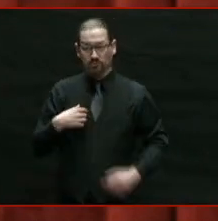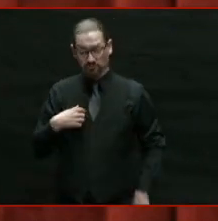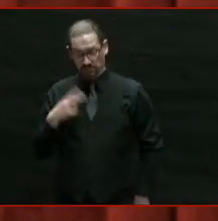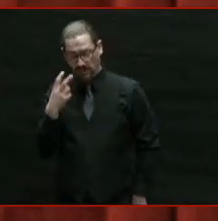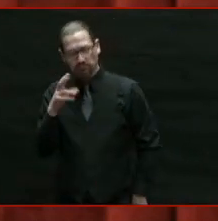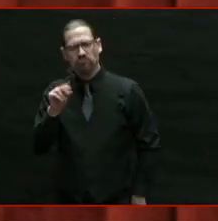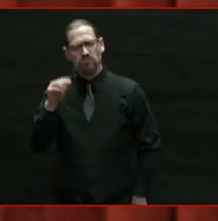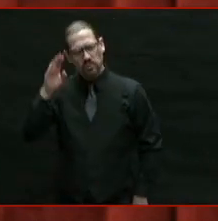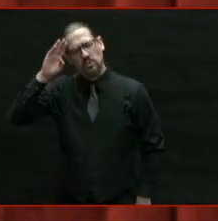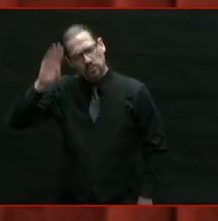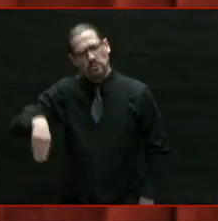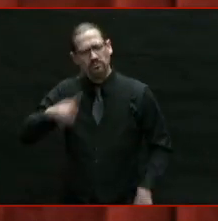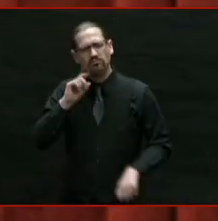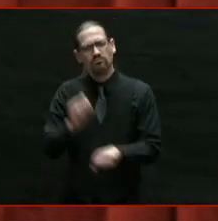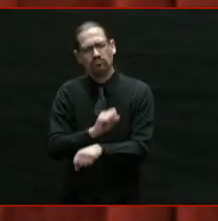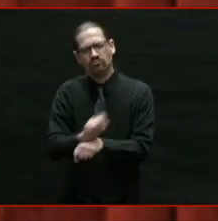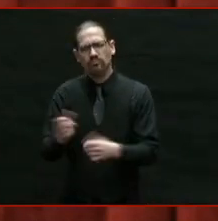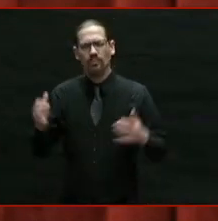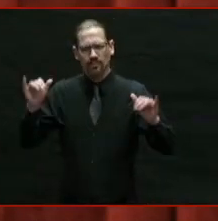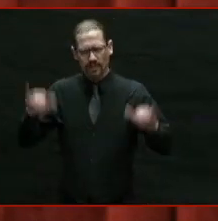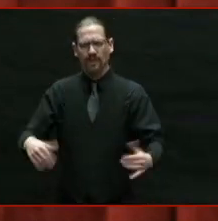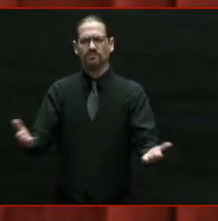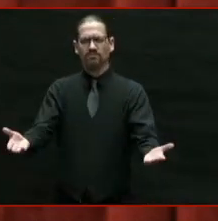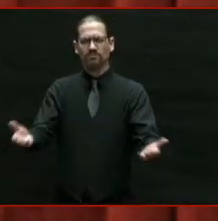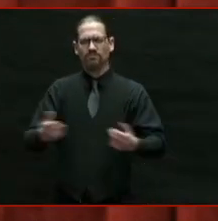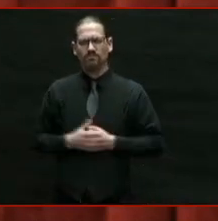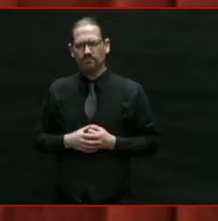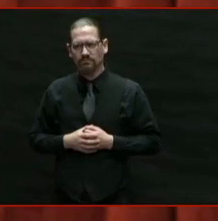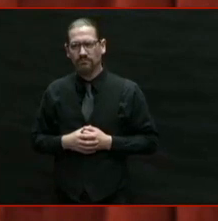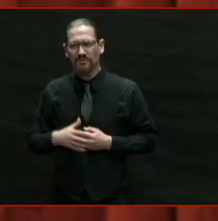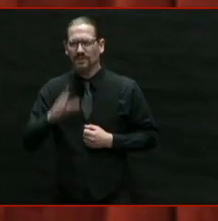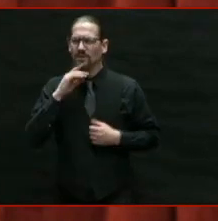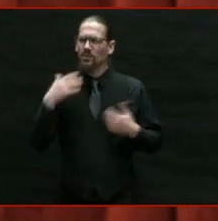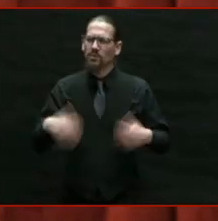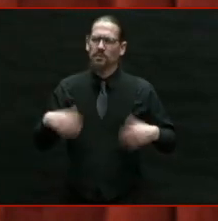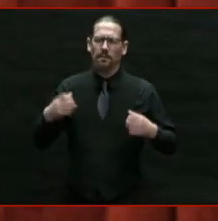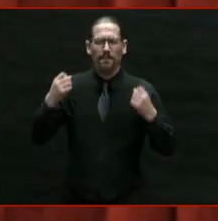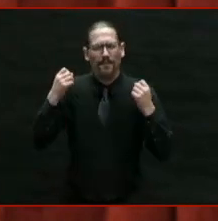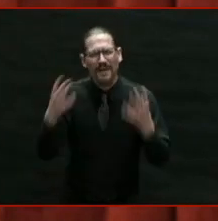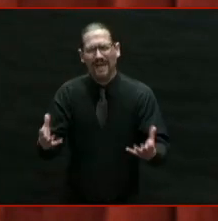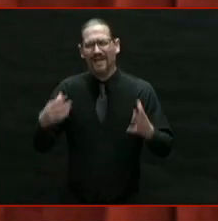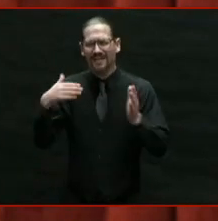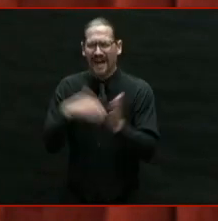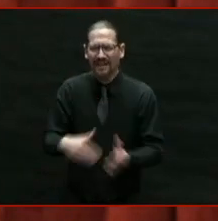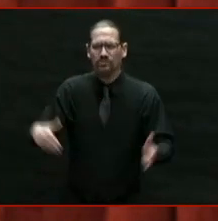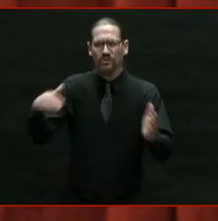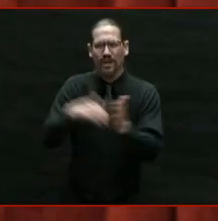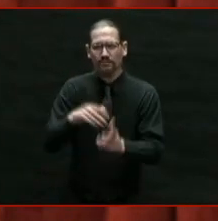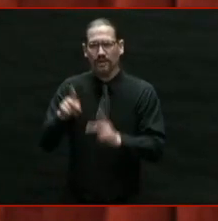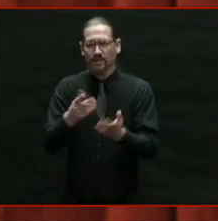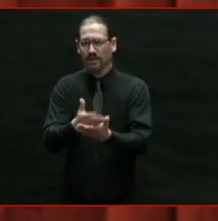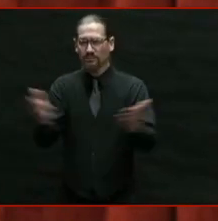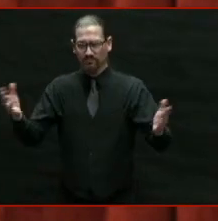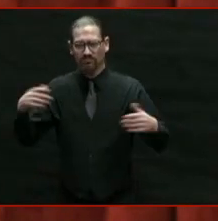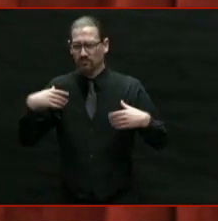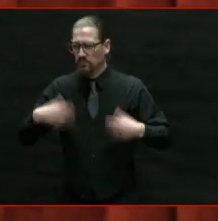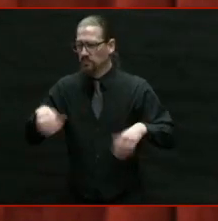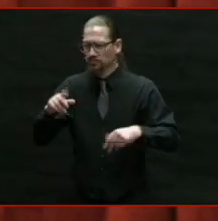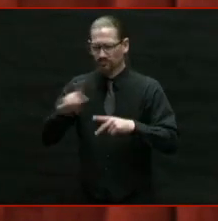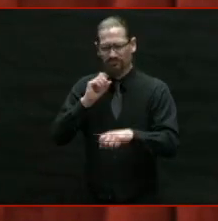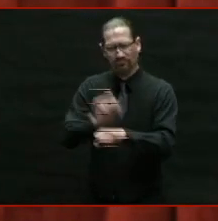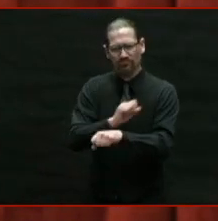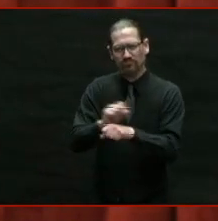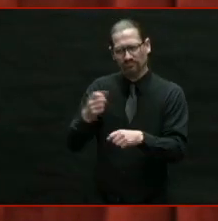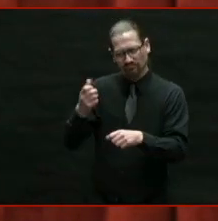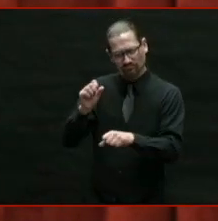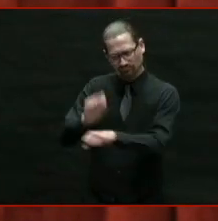I think about the thousands of state employees and the men